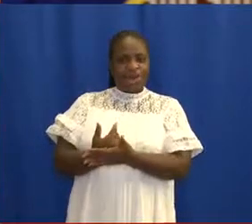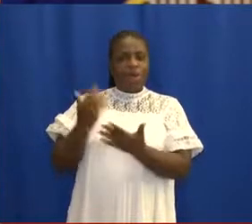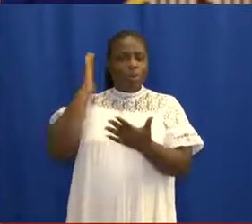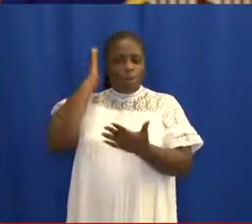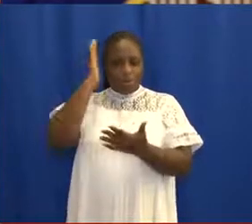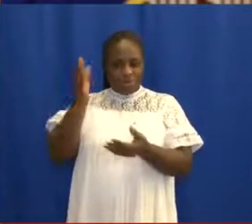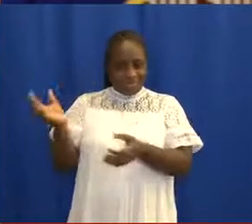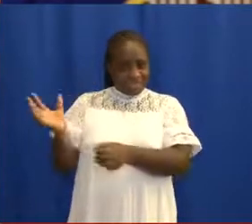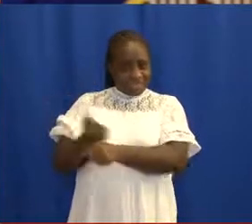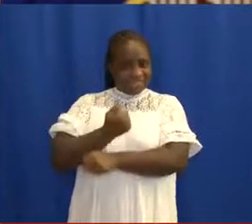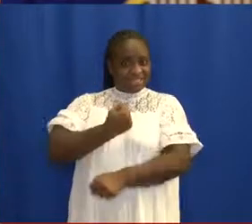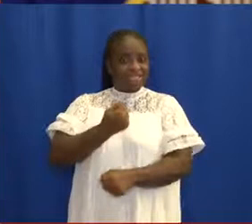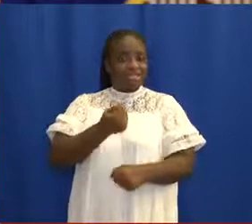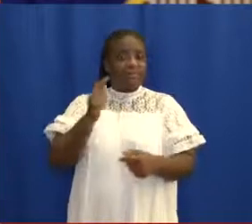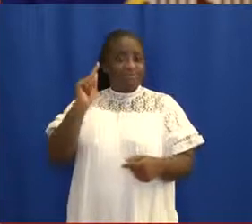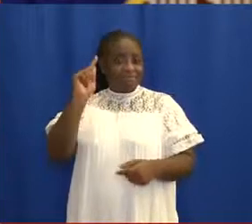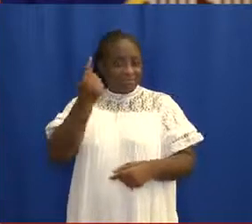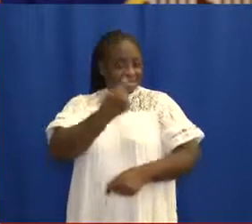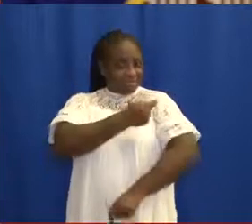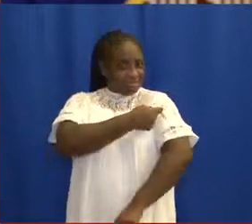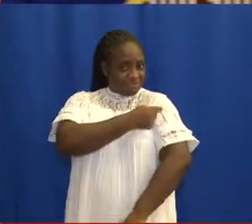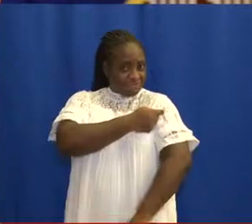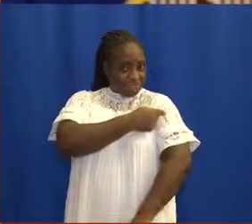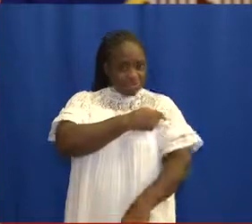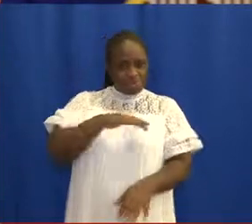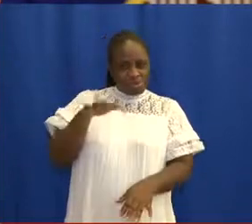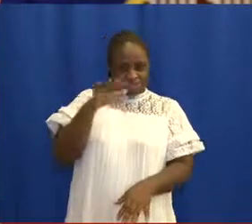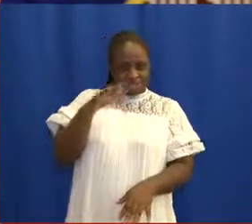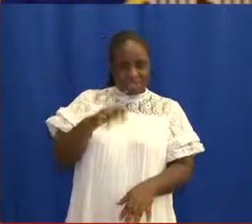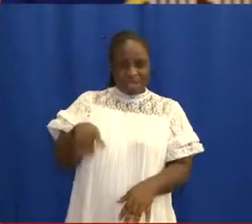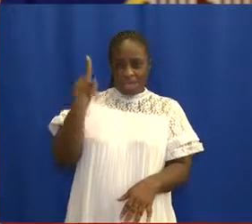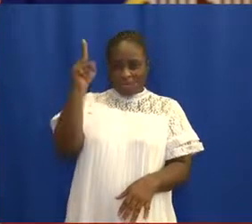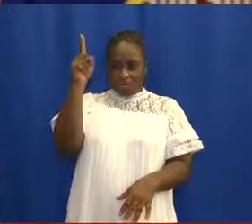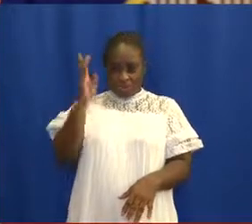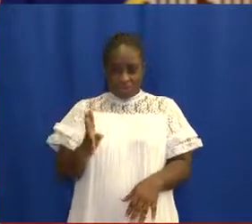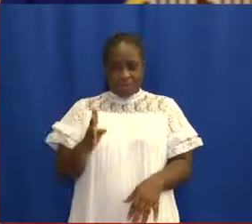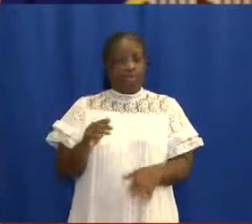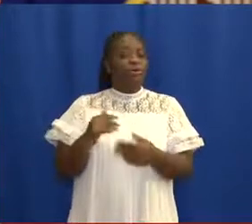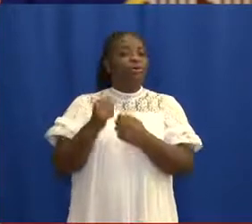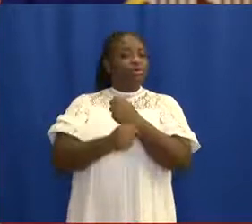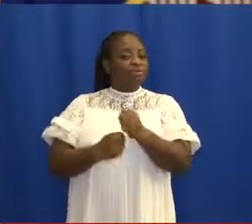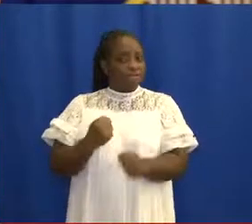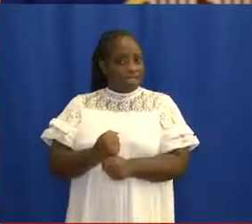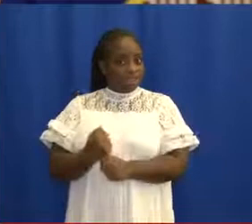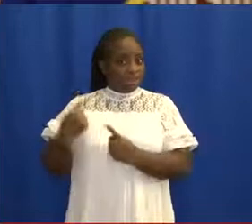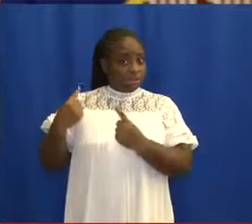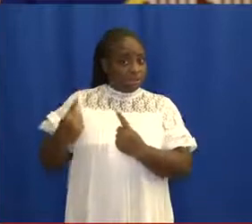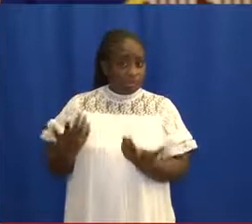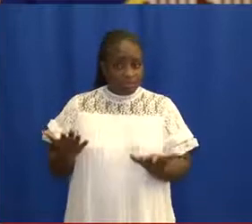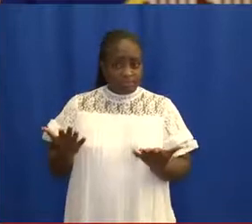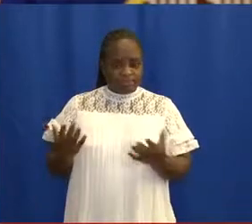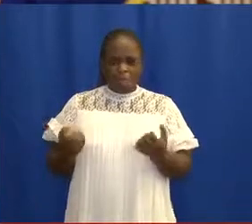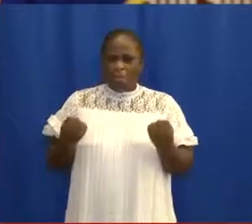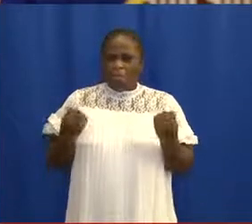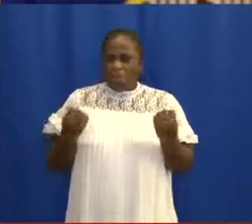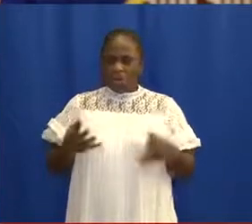to procure her first consignment of the COVID-19 vaccines within the first half of this year. Since then,